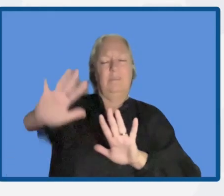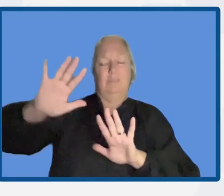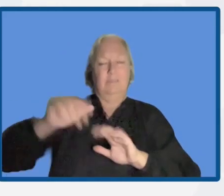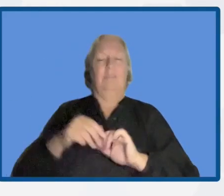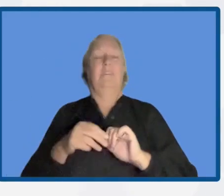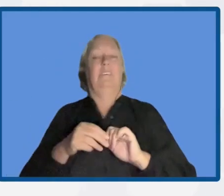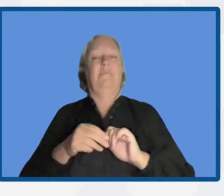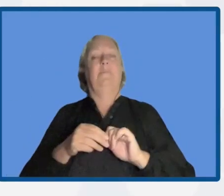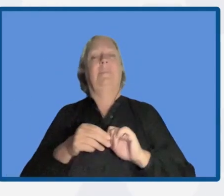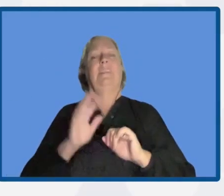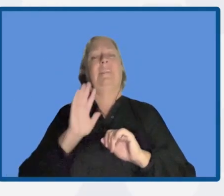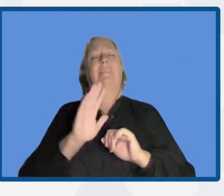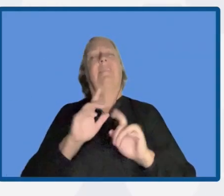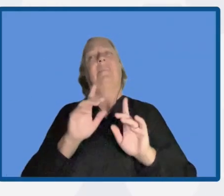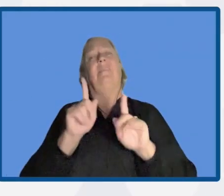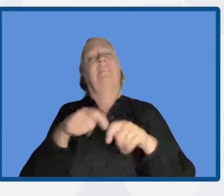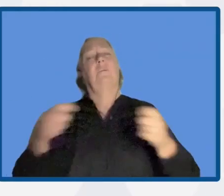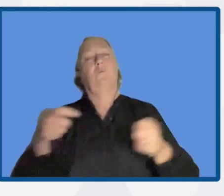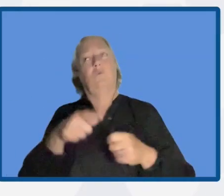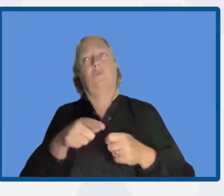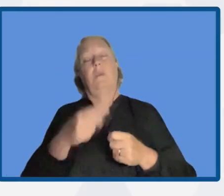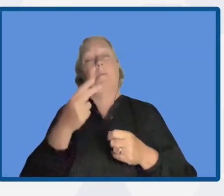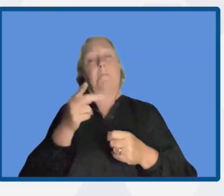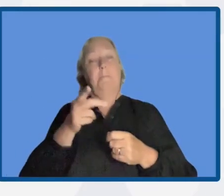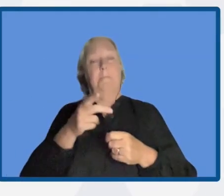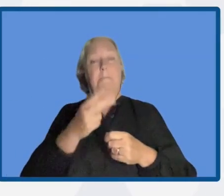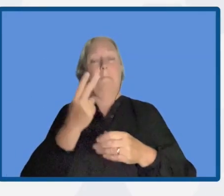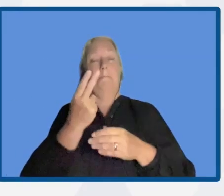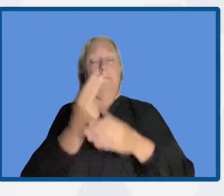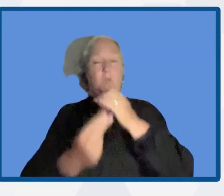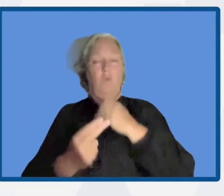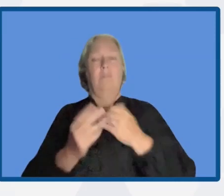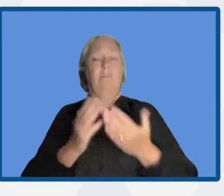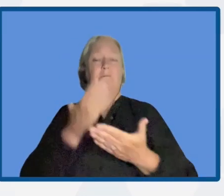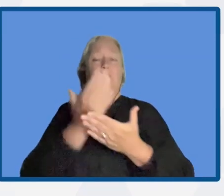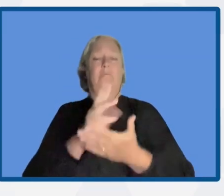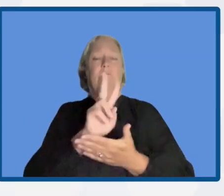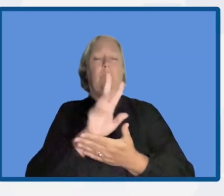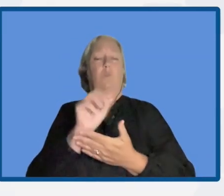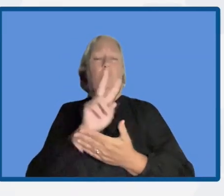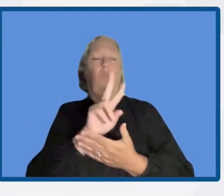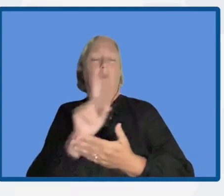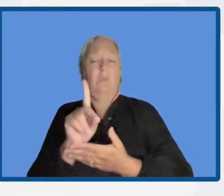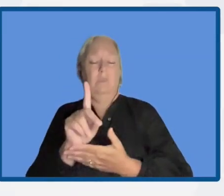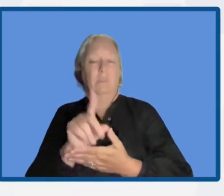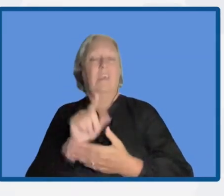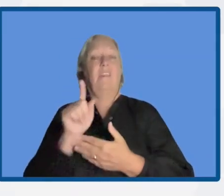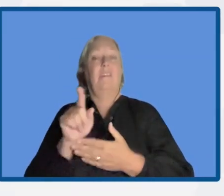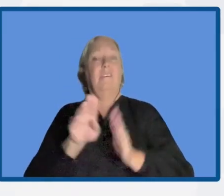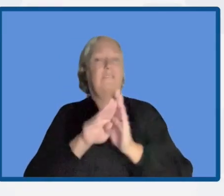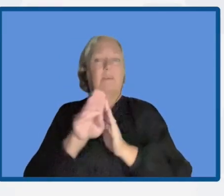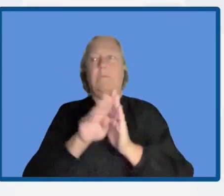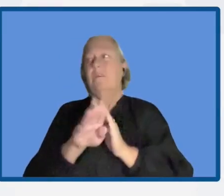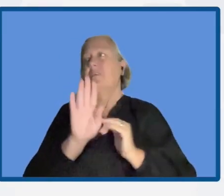one that I'm most familiar with. They were both presented in 2021 and they were developed within an inter-institutional